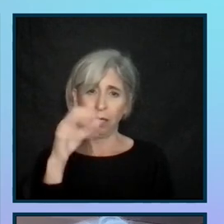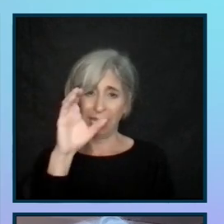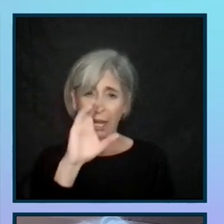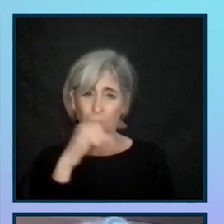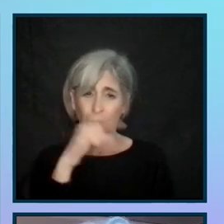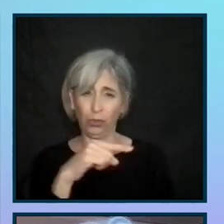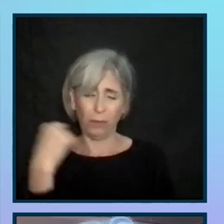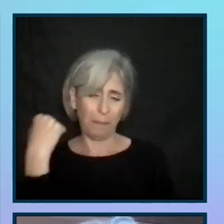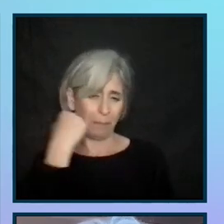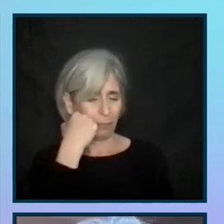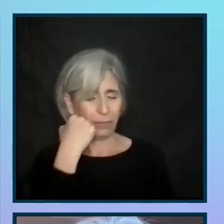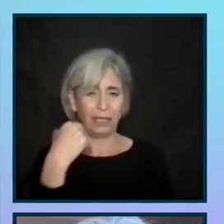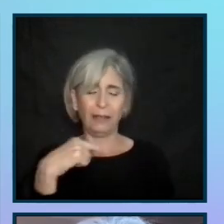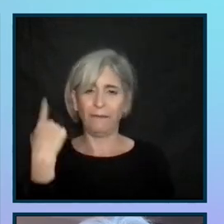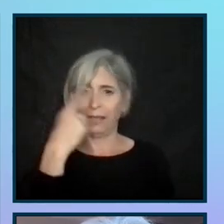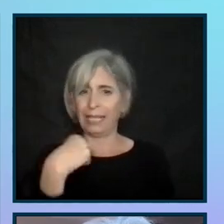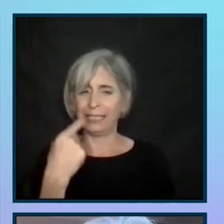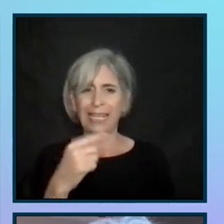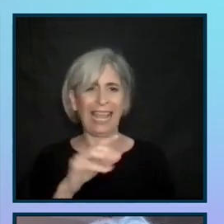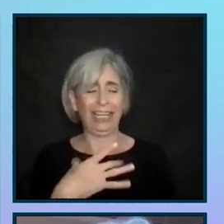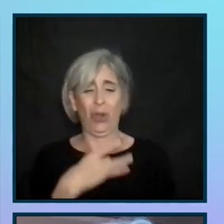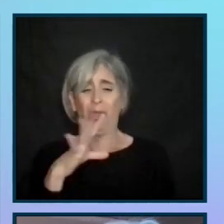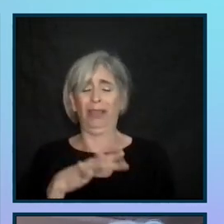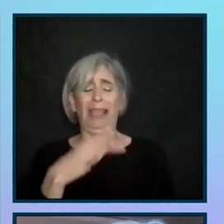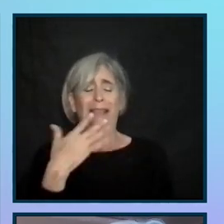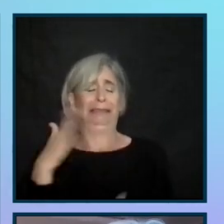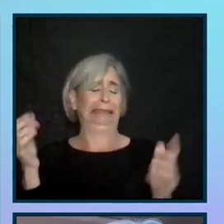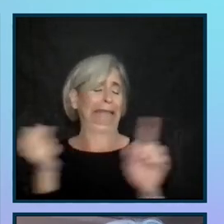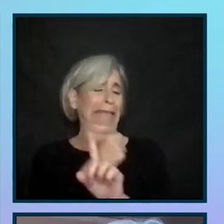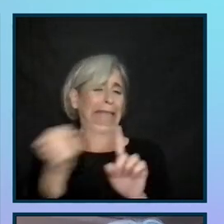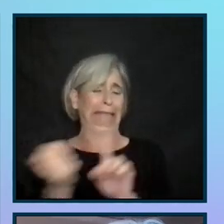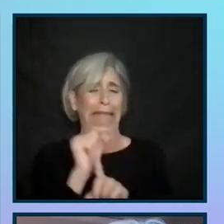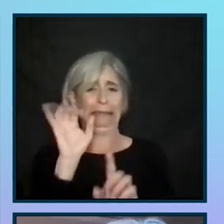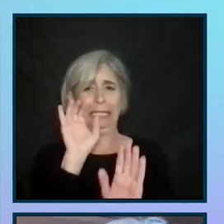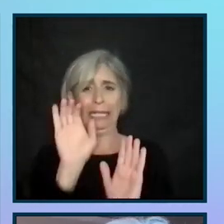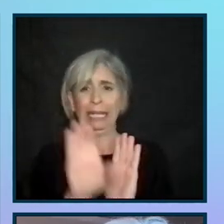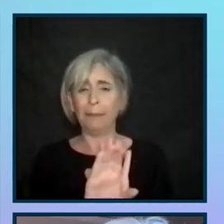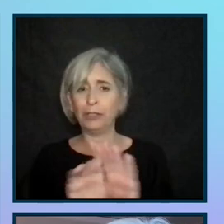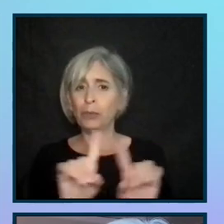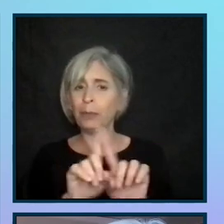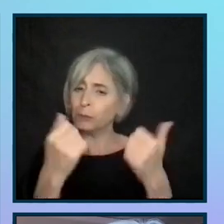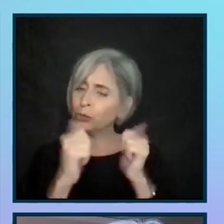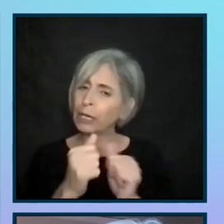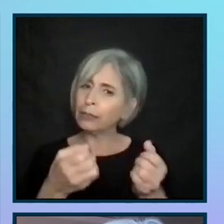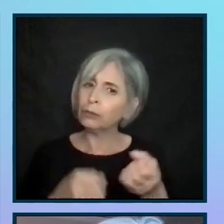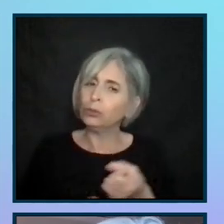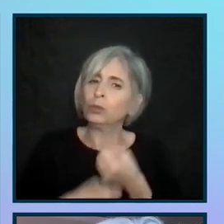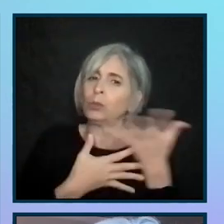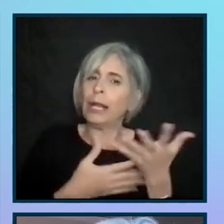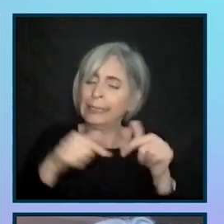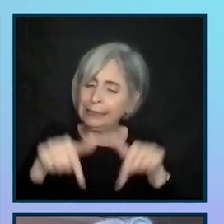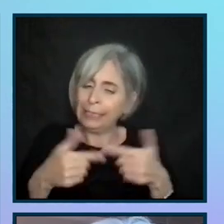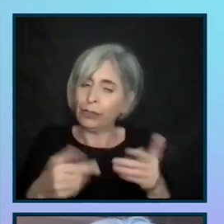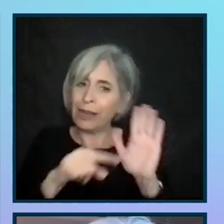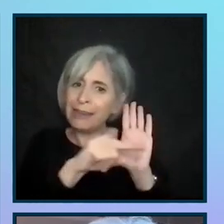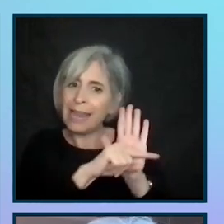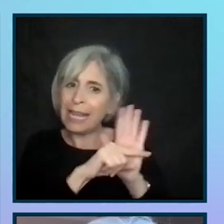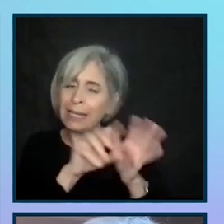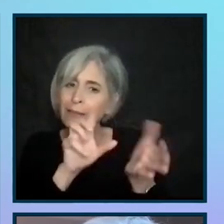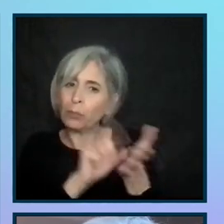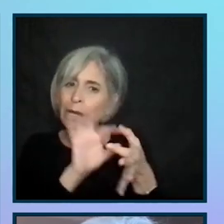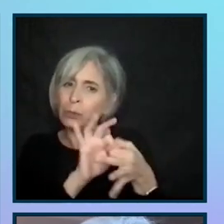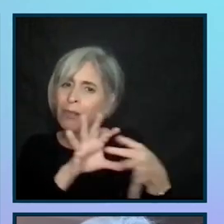face, which I don't really like to use violent images, but this is really what I'm trying to convey here that a negative press release,